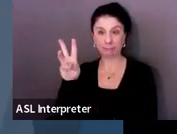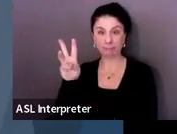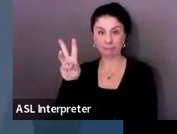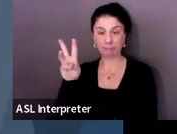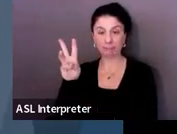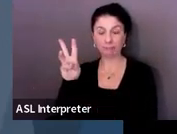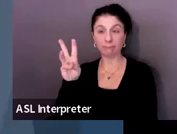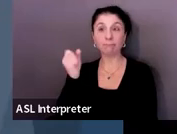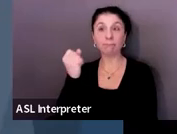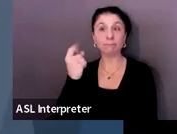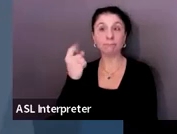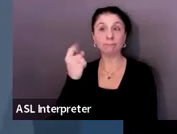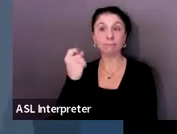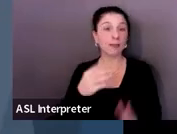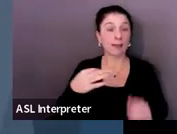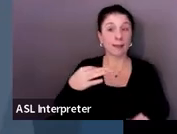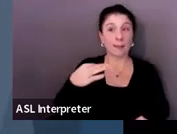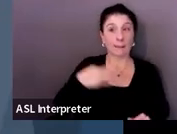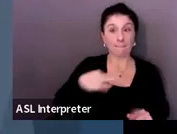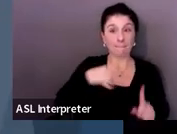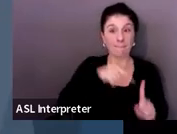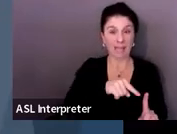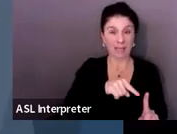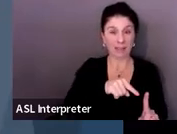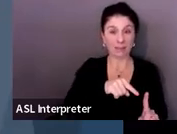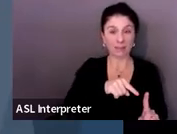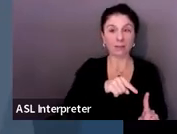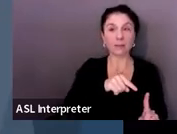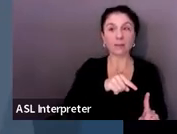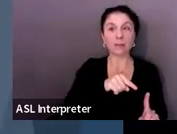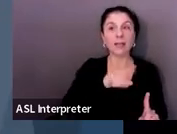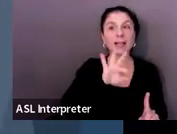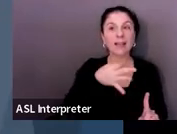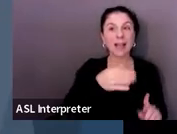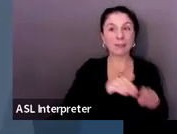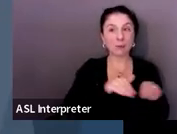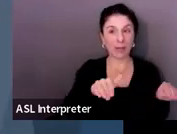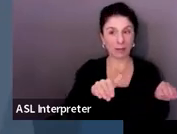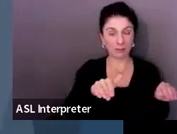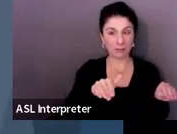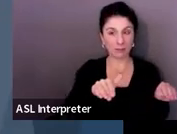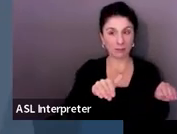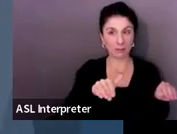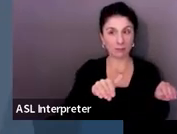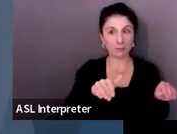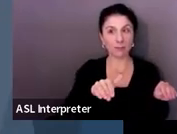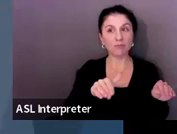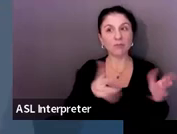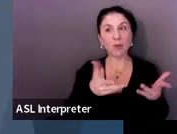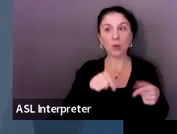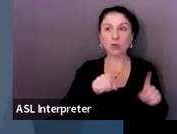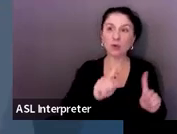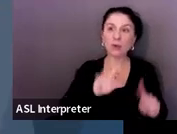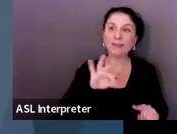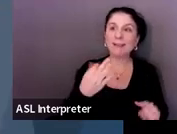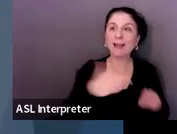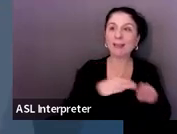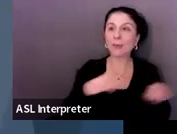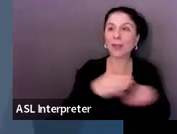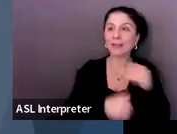Maine, it's no later than ninth grade. So what that means is sometime during the ninth grade year,